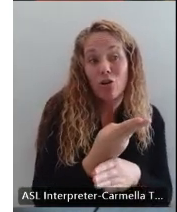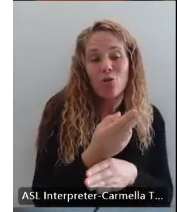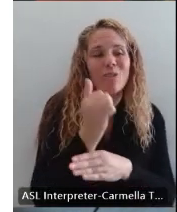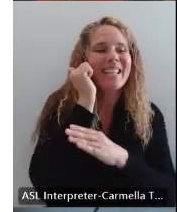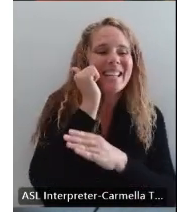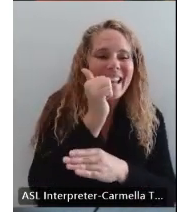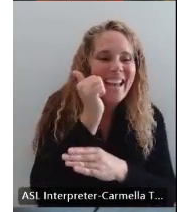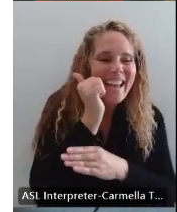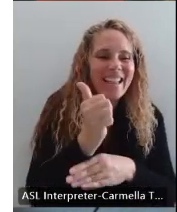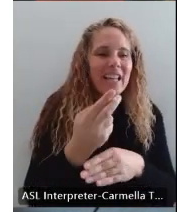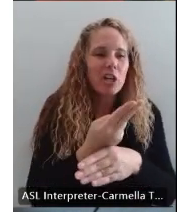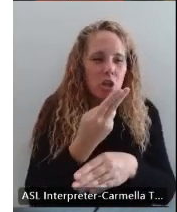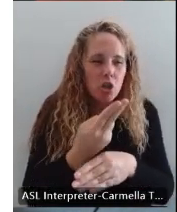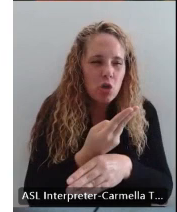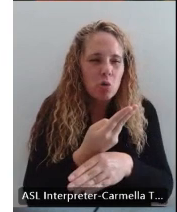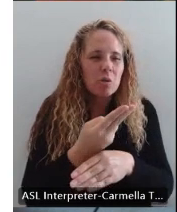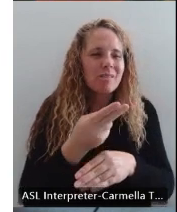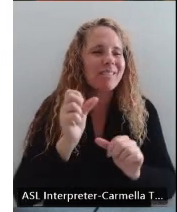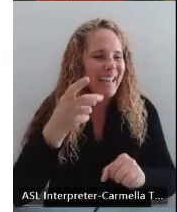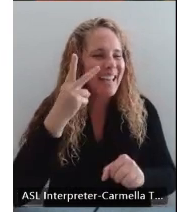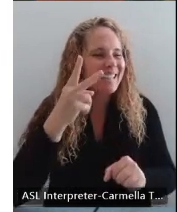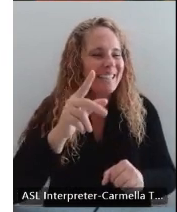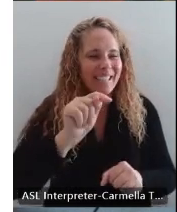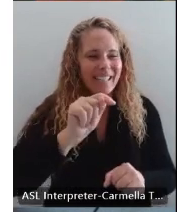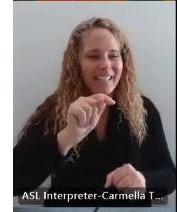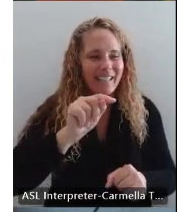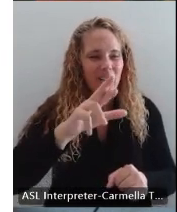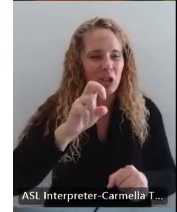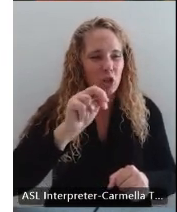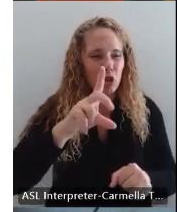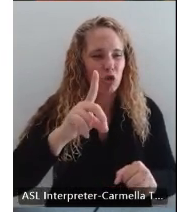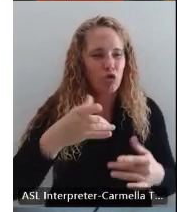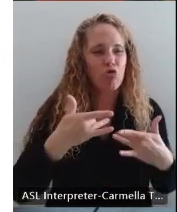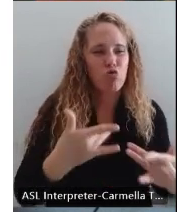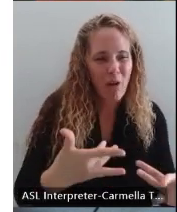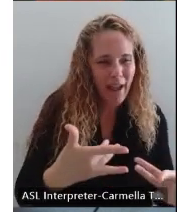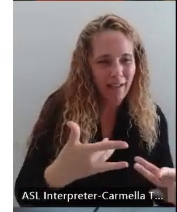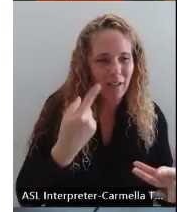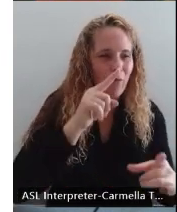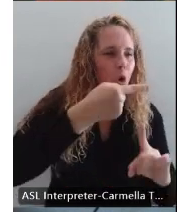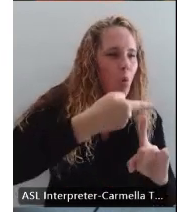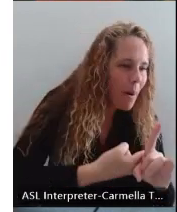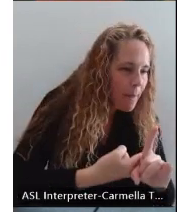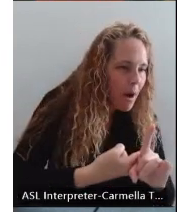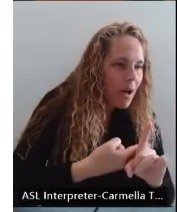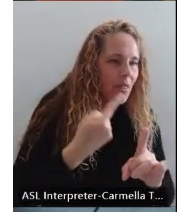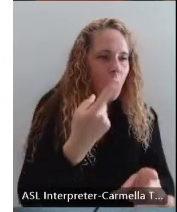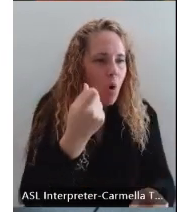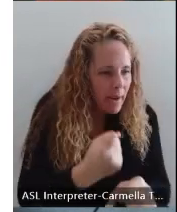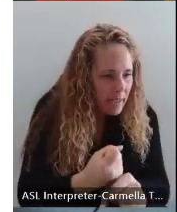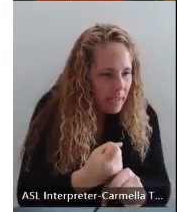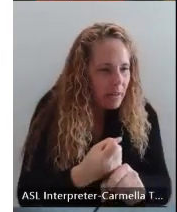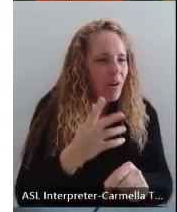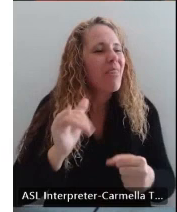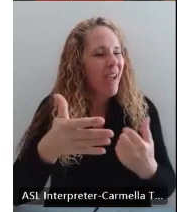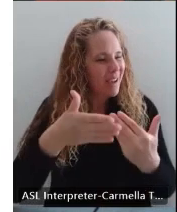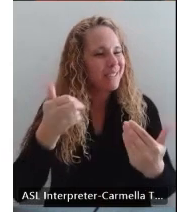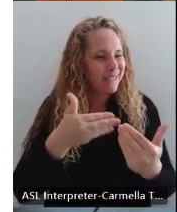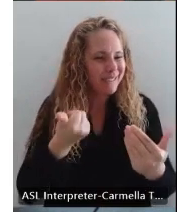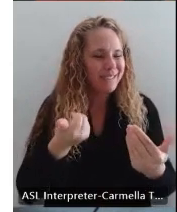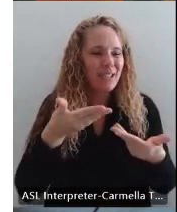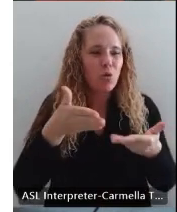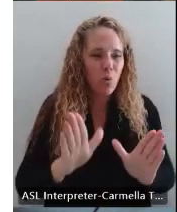use. You can see trends over the month, trends over the year. It's an easy and